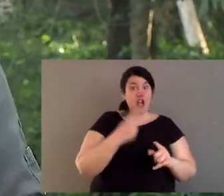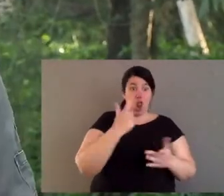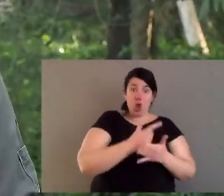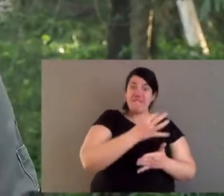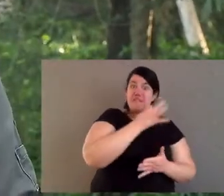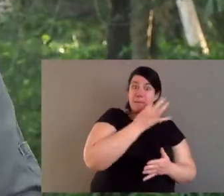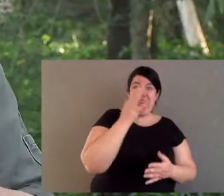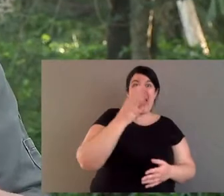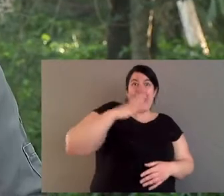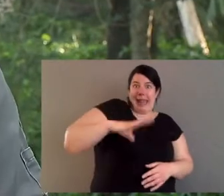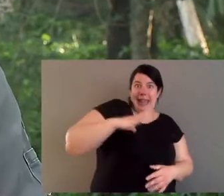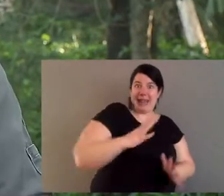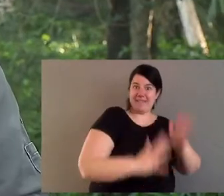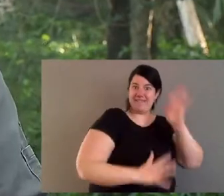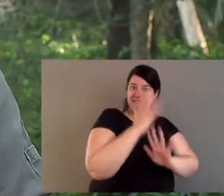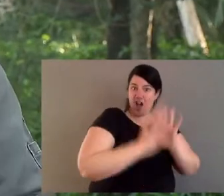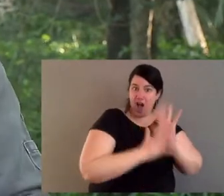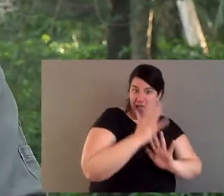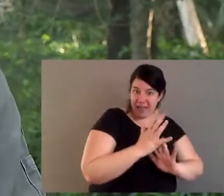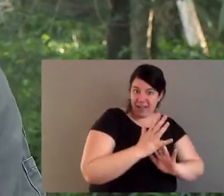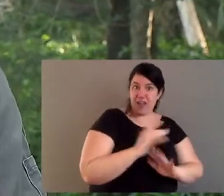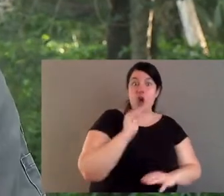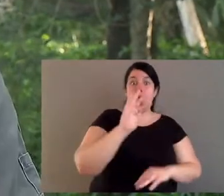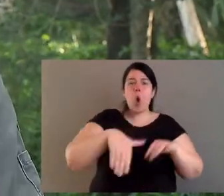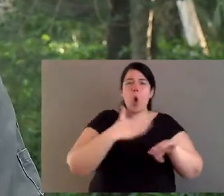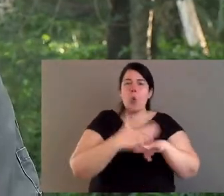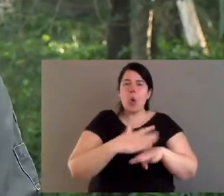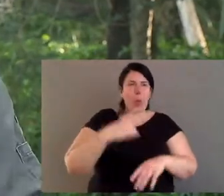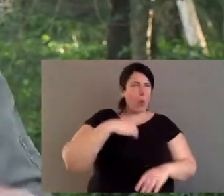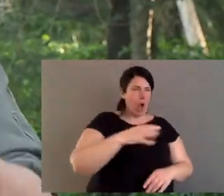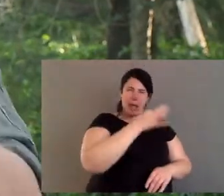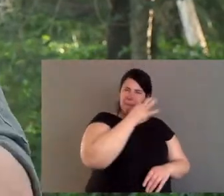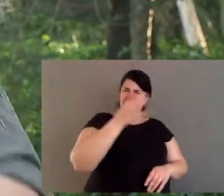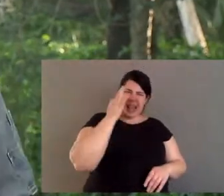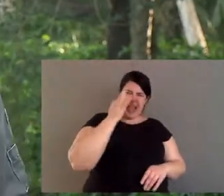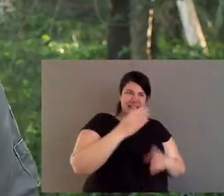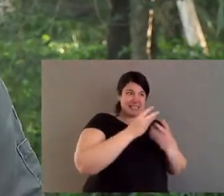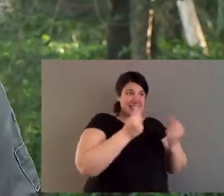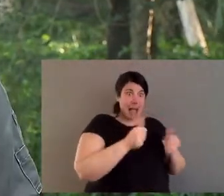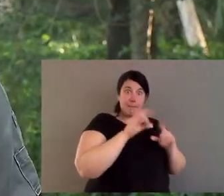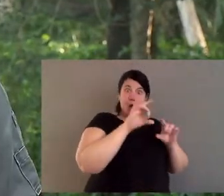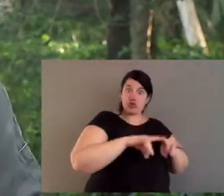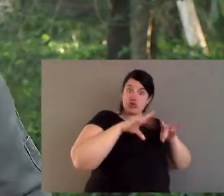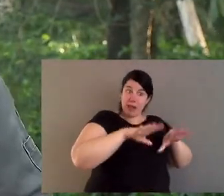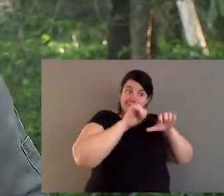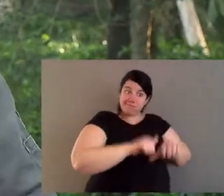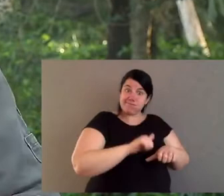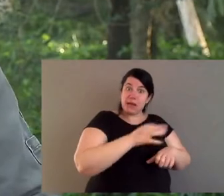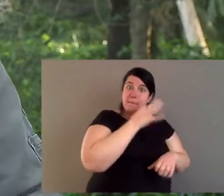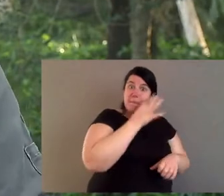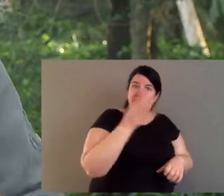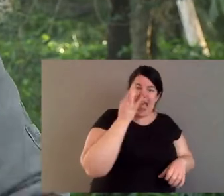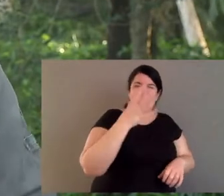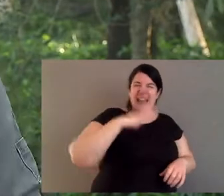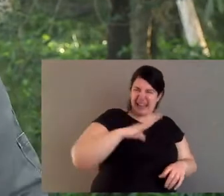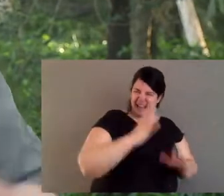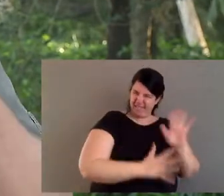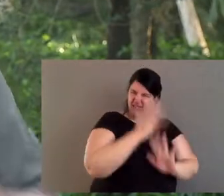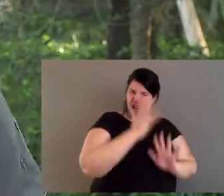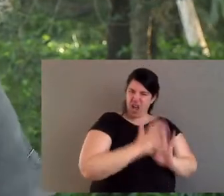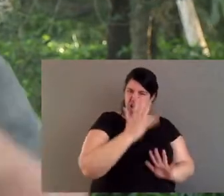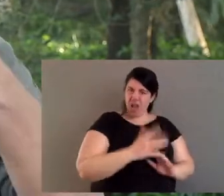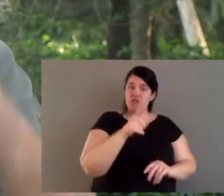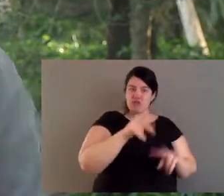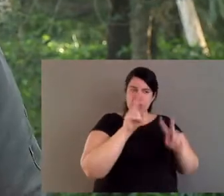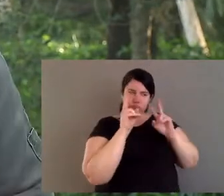actual fact, a lot of our plants need them. Your homework is to tell me why. Why do some Australian plants